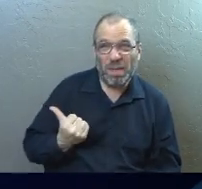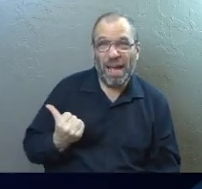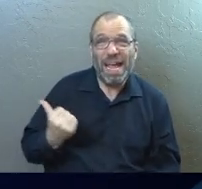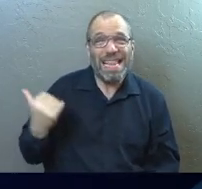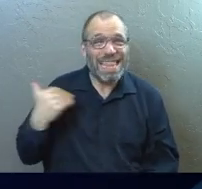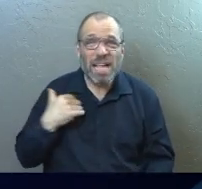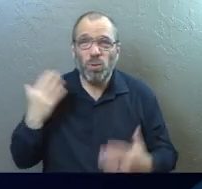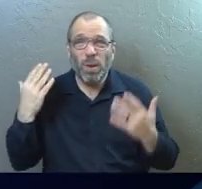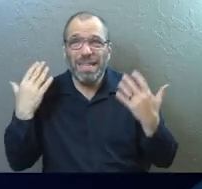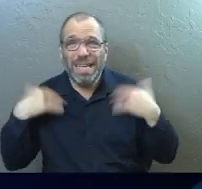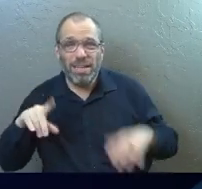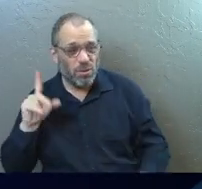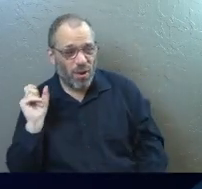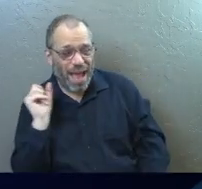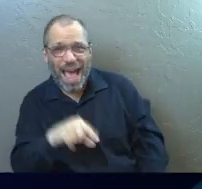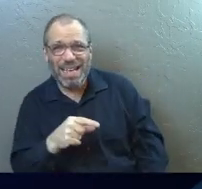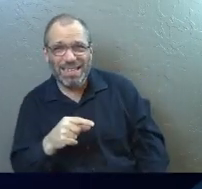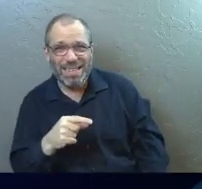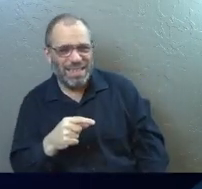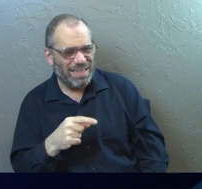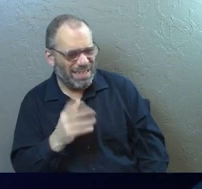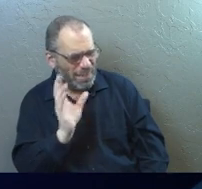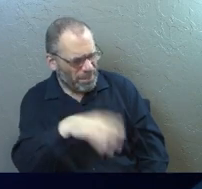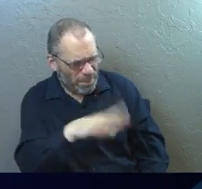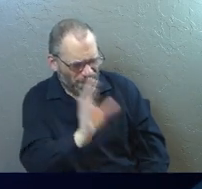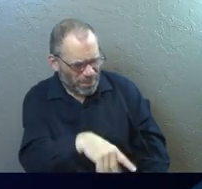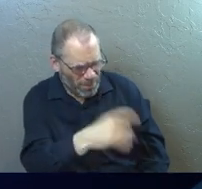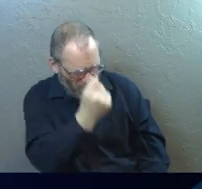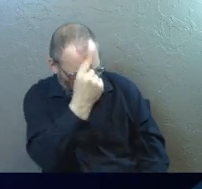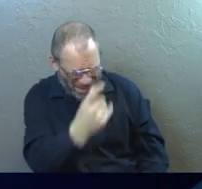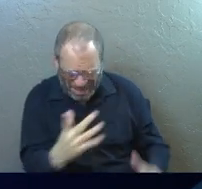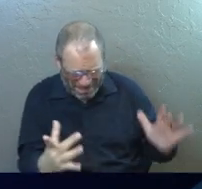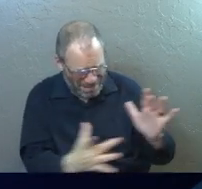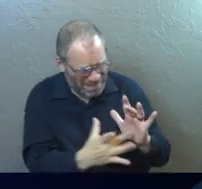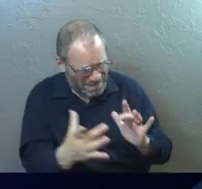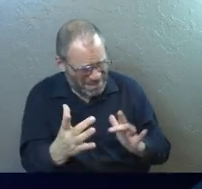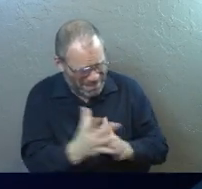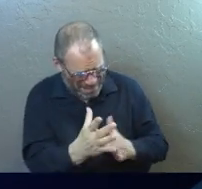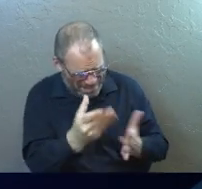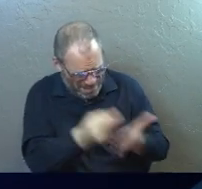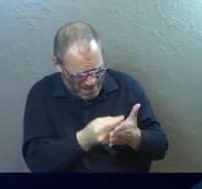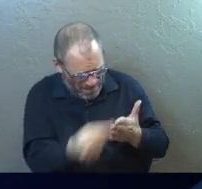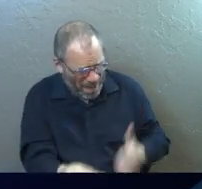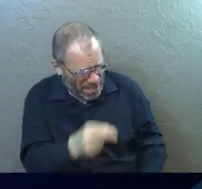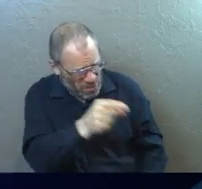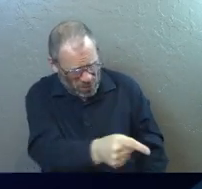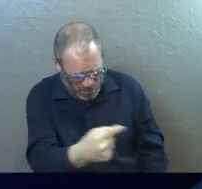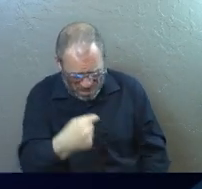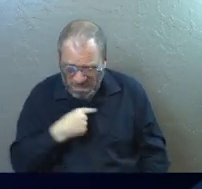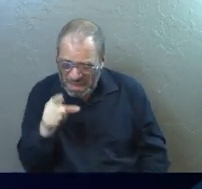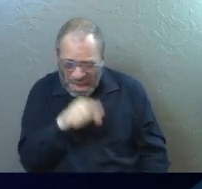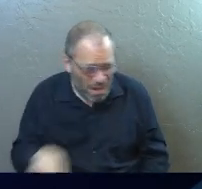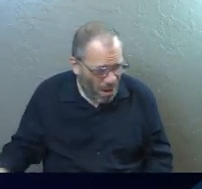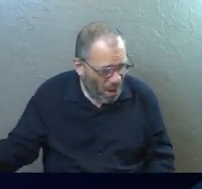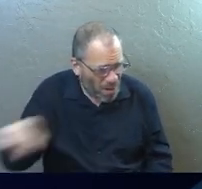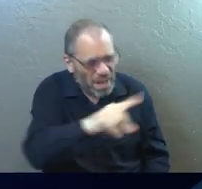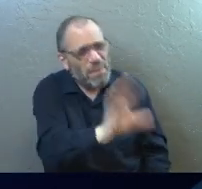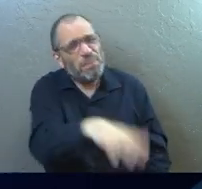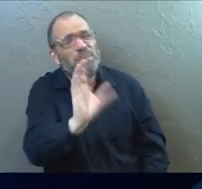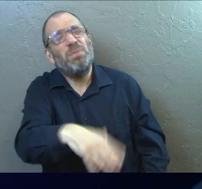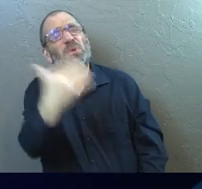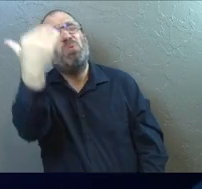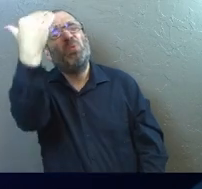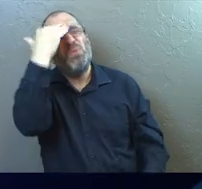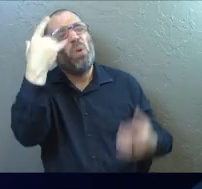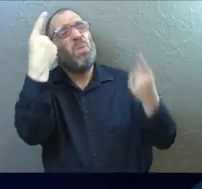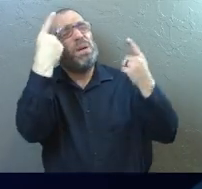angel's question. Why would you? Don't you realize what Jesus has purchased for all of us? Don't you realize